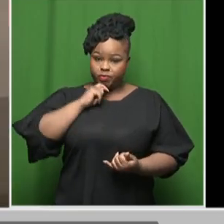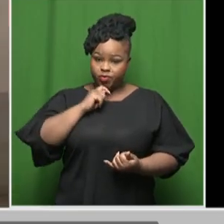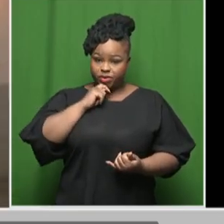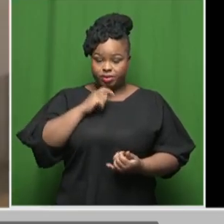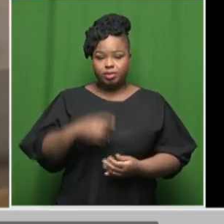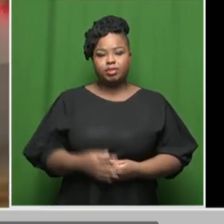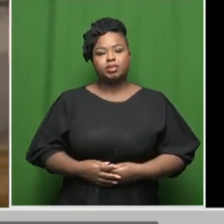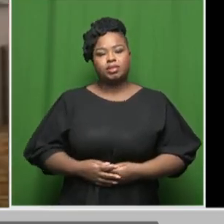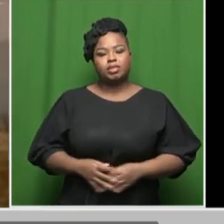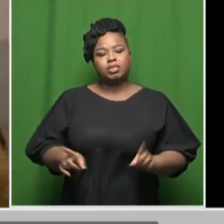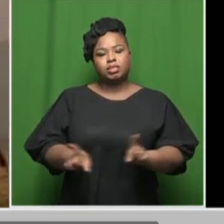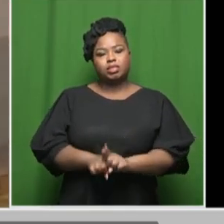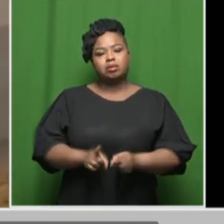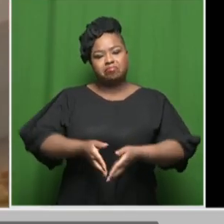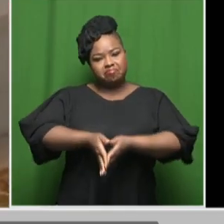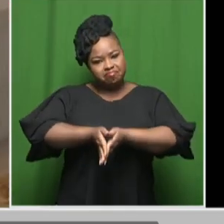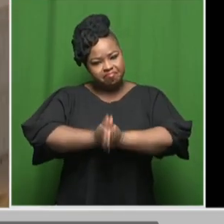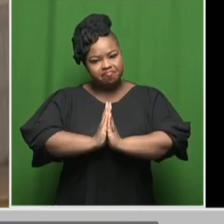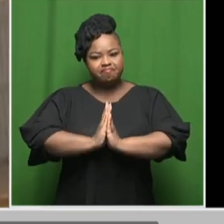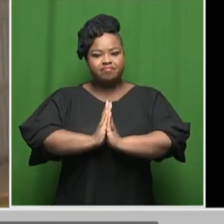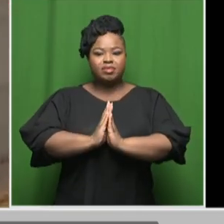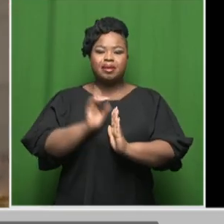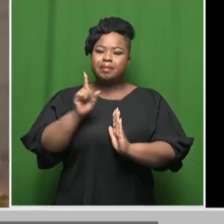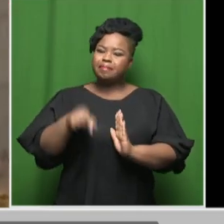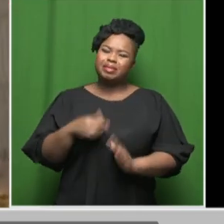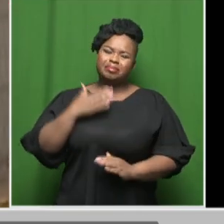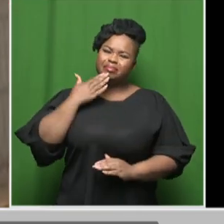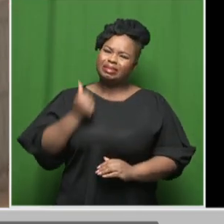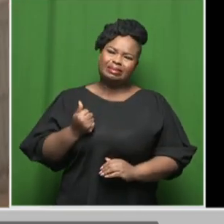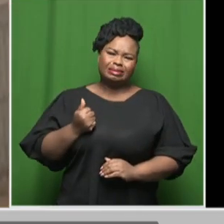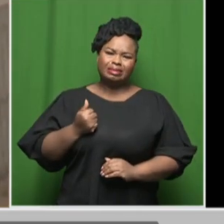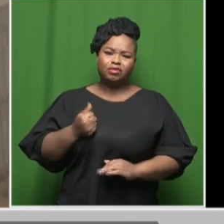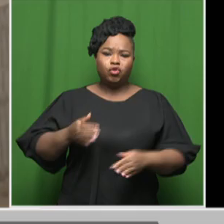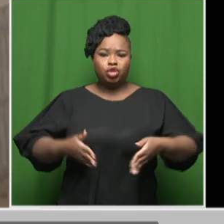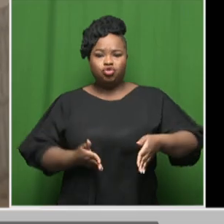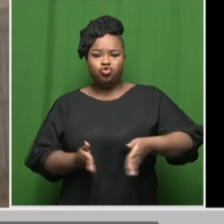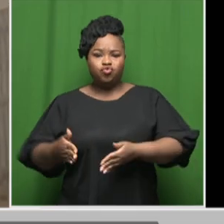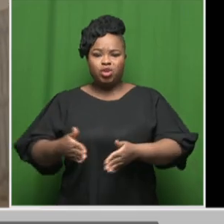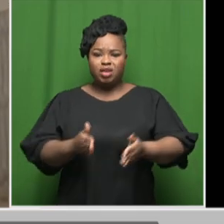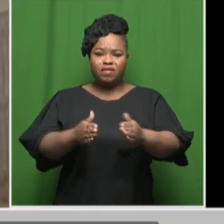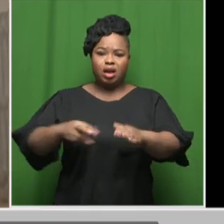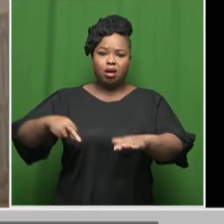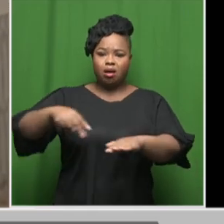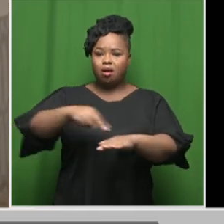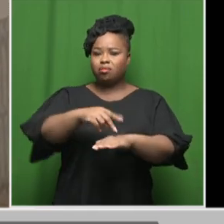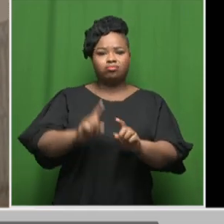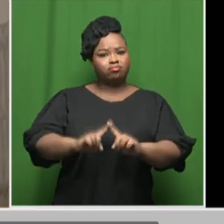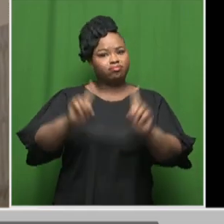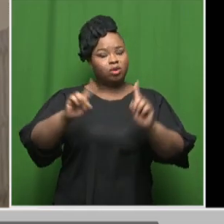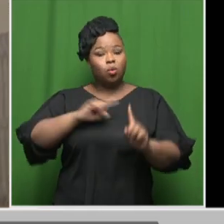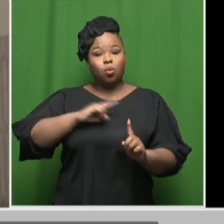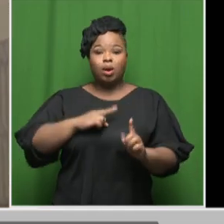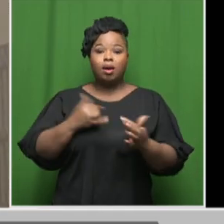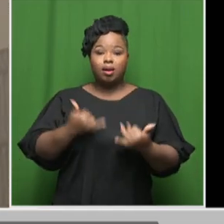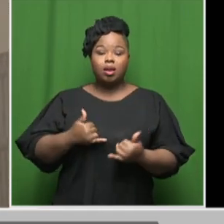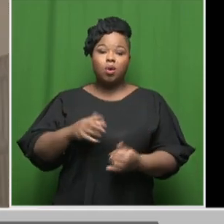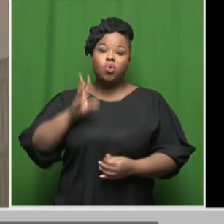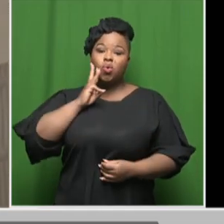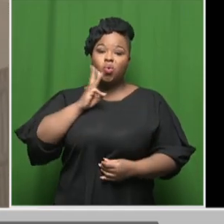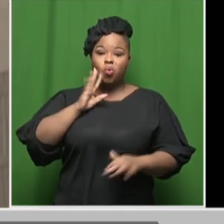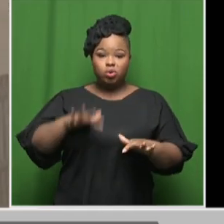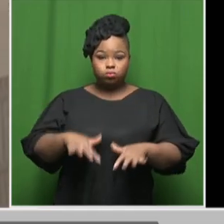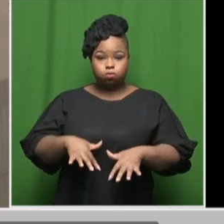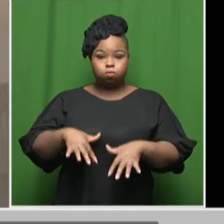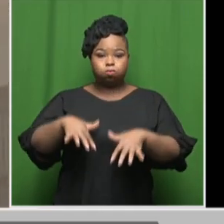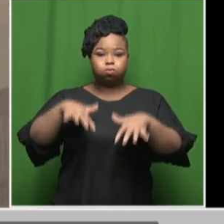So we are also pleading with them to refrain from crossing river streams, since the water levels now are much more higher in most of